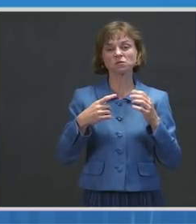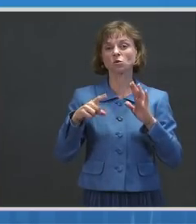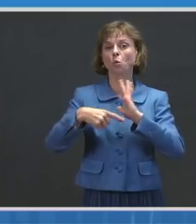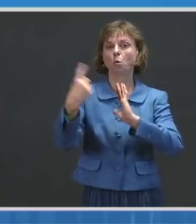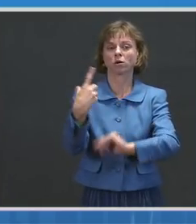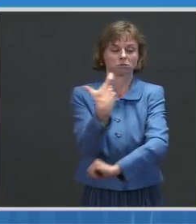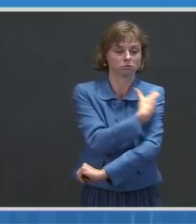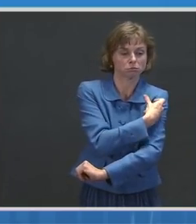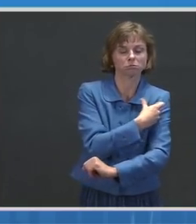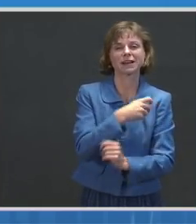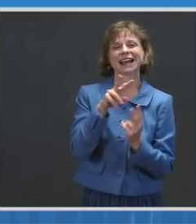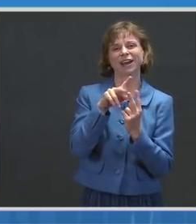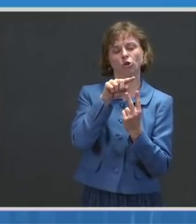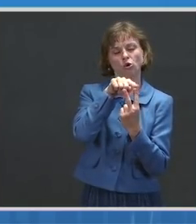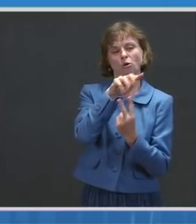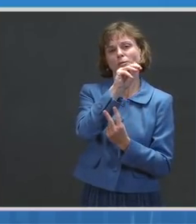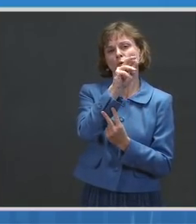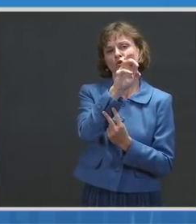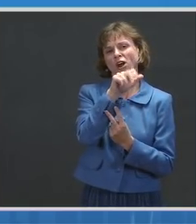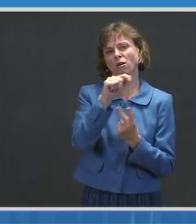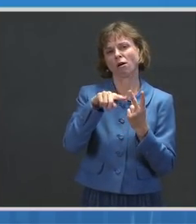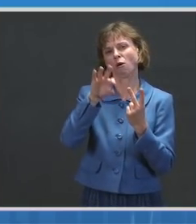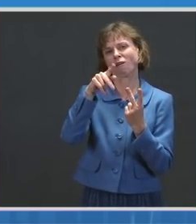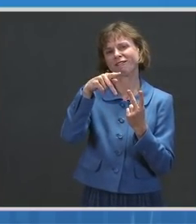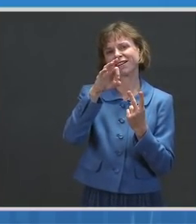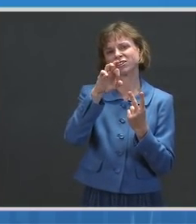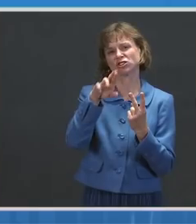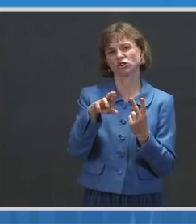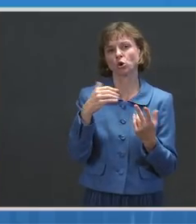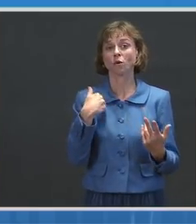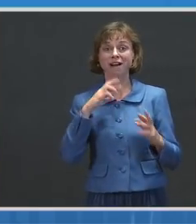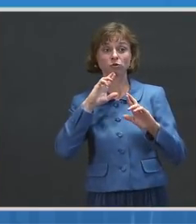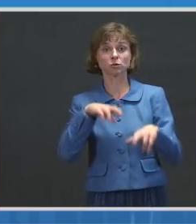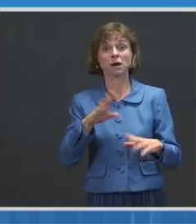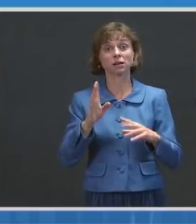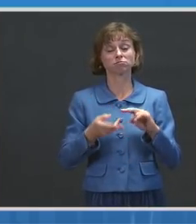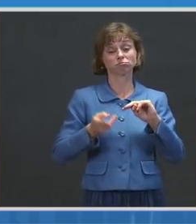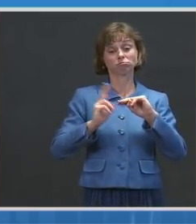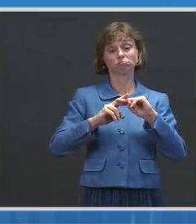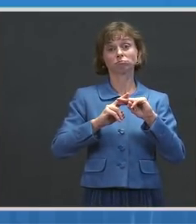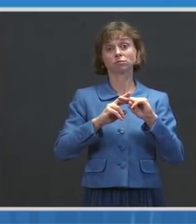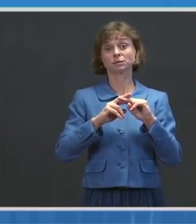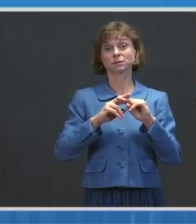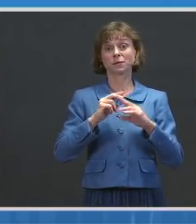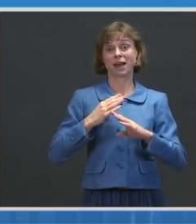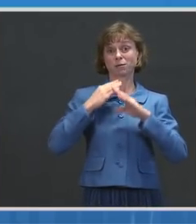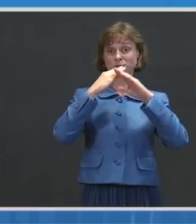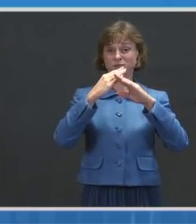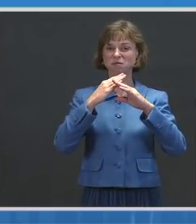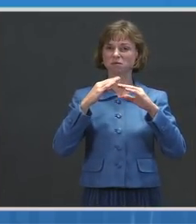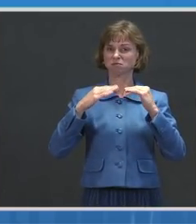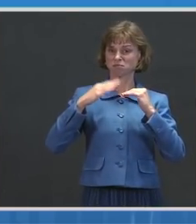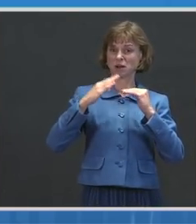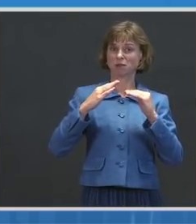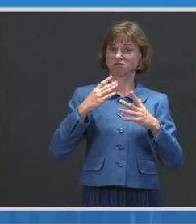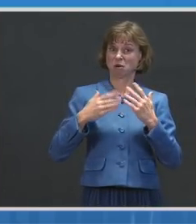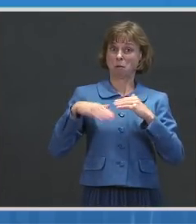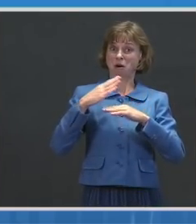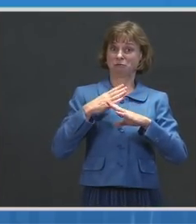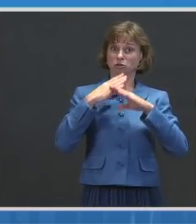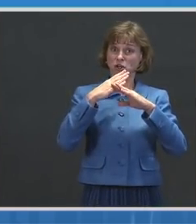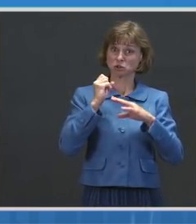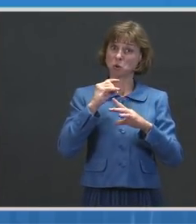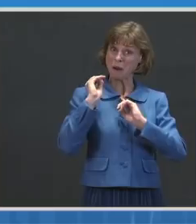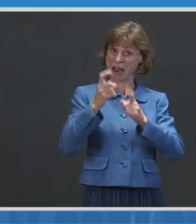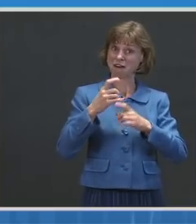Pfizer, you had a response that gave you a neutralizing antibody above the threshold of protection. So it did give some degree